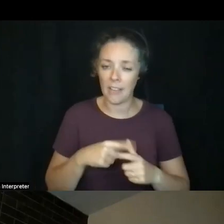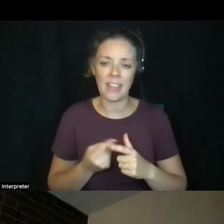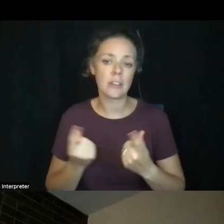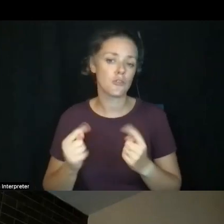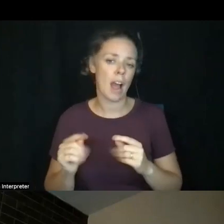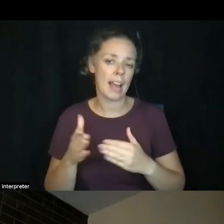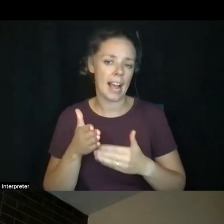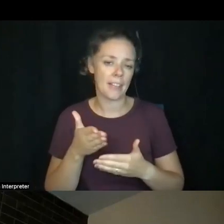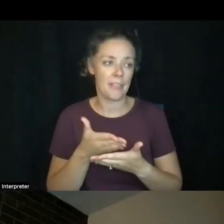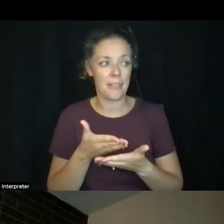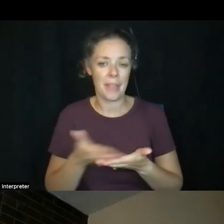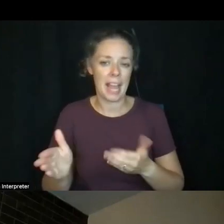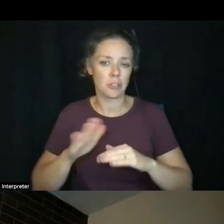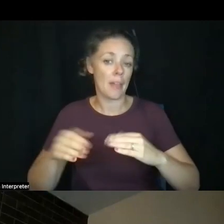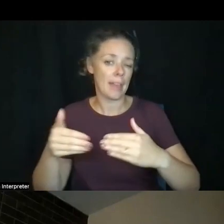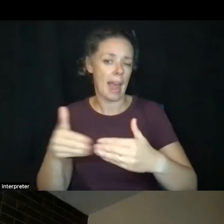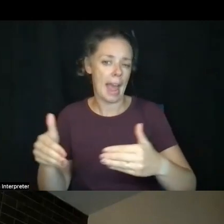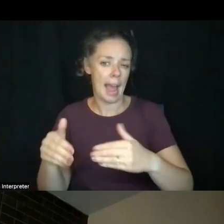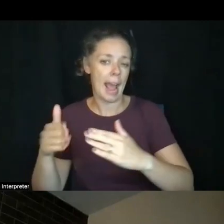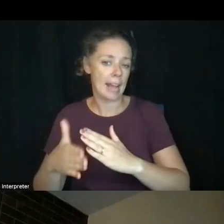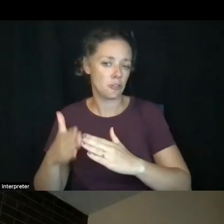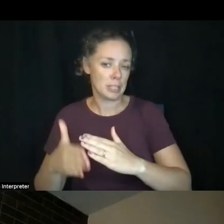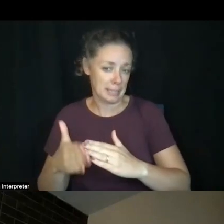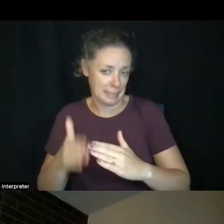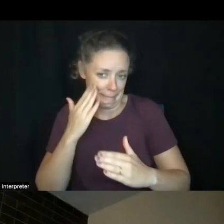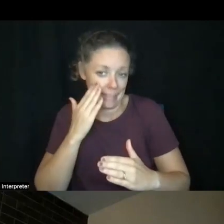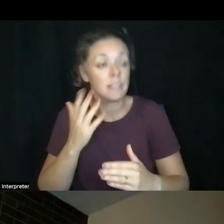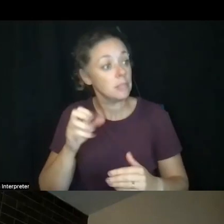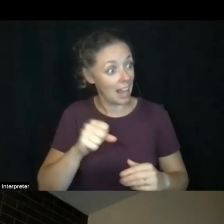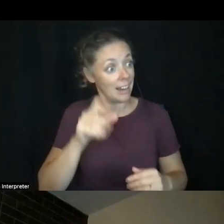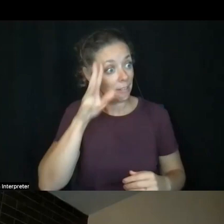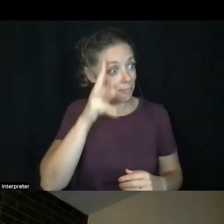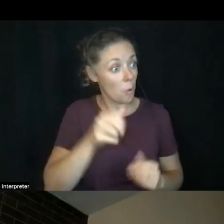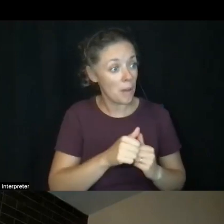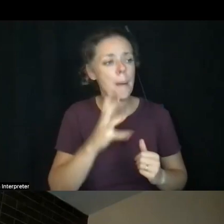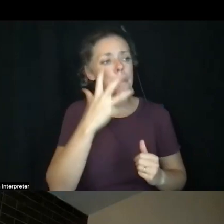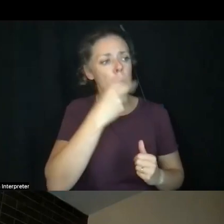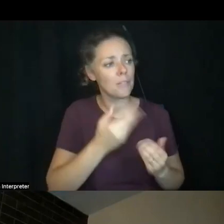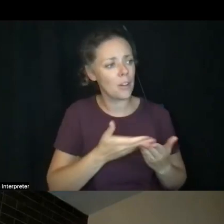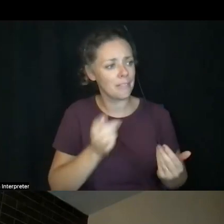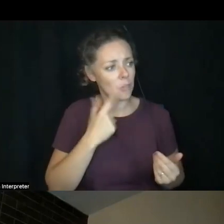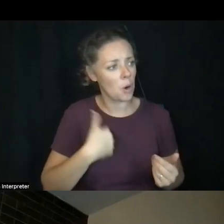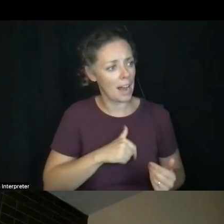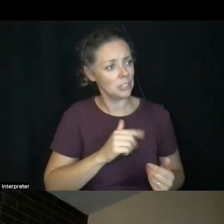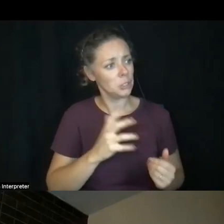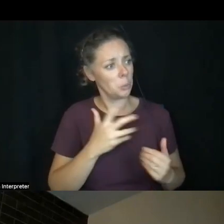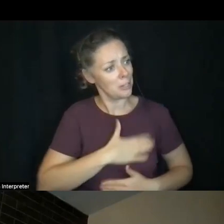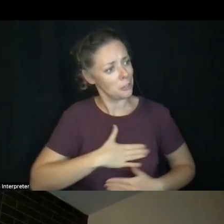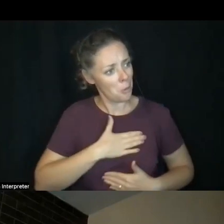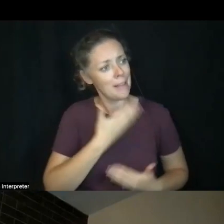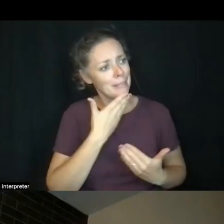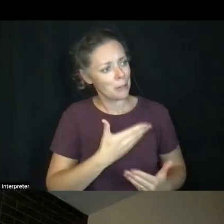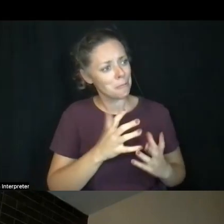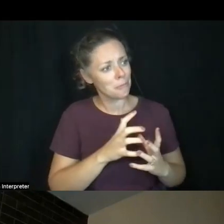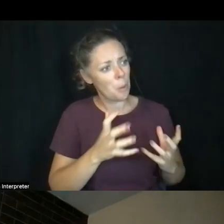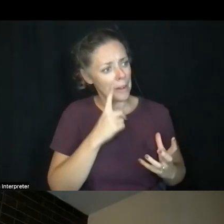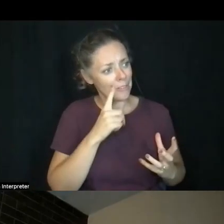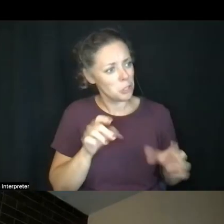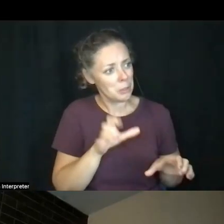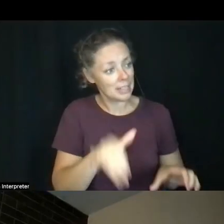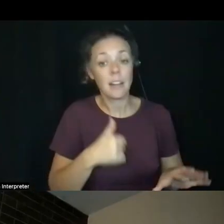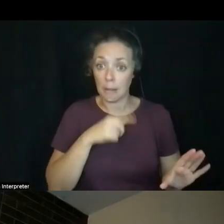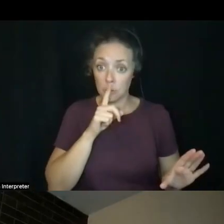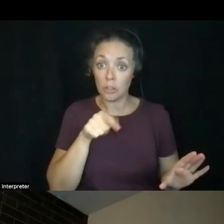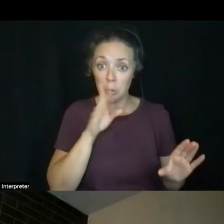Well, it comes up with beautiful, beautiful items for us all to enjoy. Thank you so much for doing that. And I'm sure you will continue to do